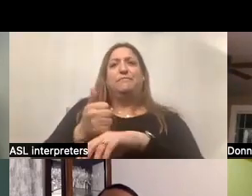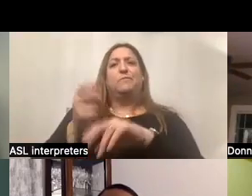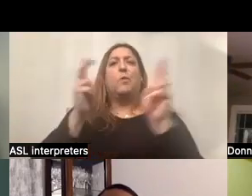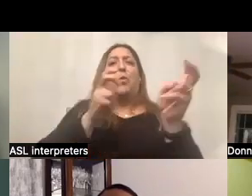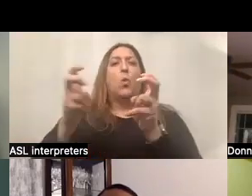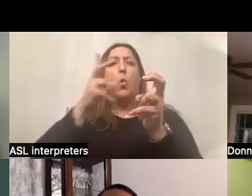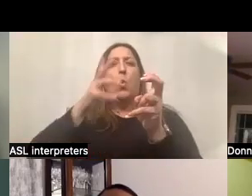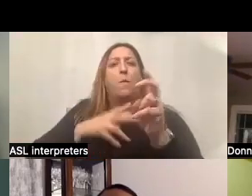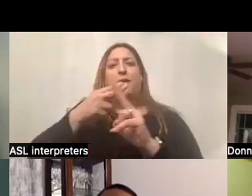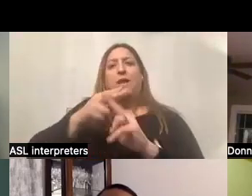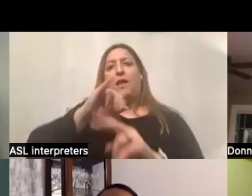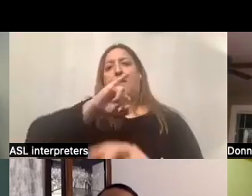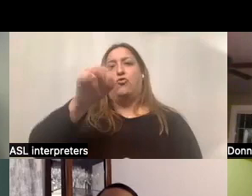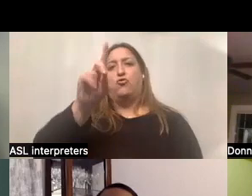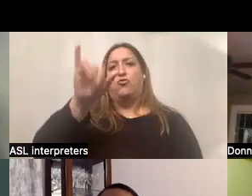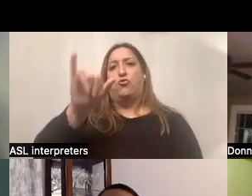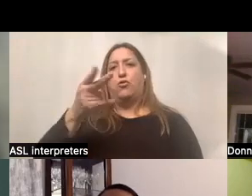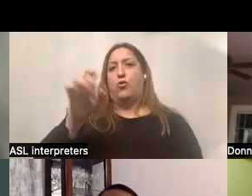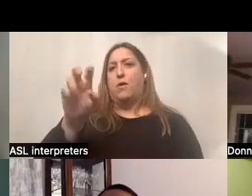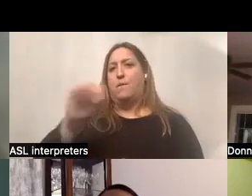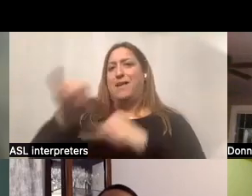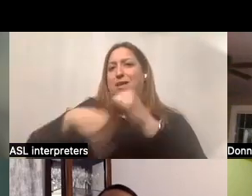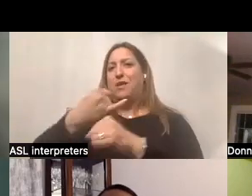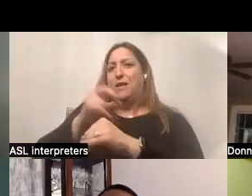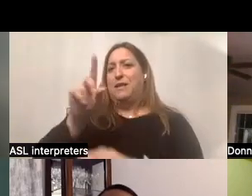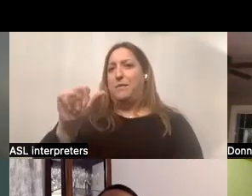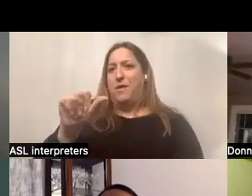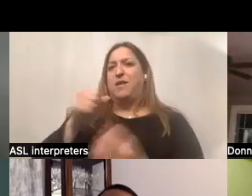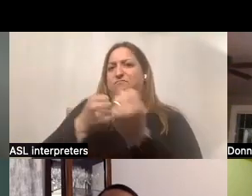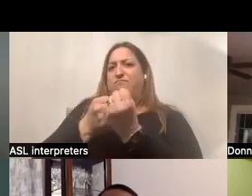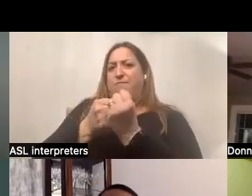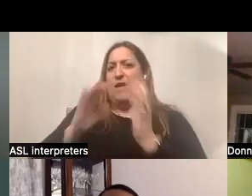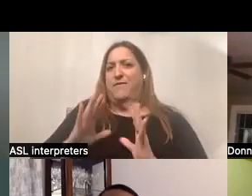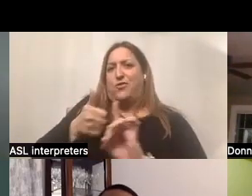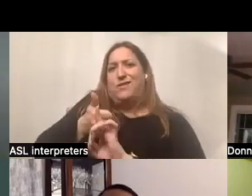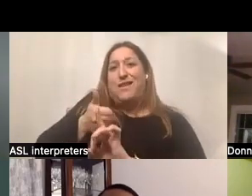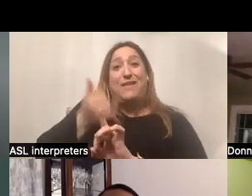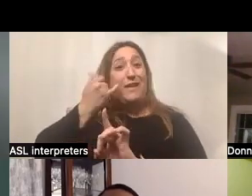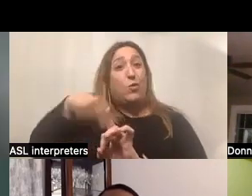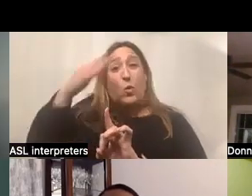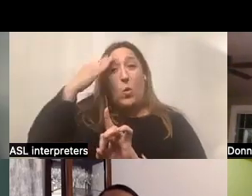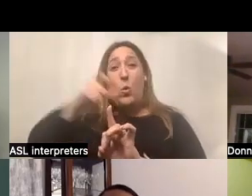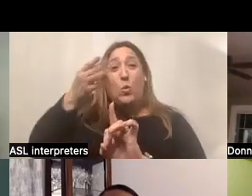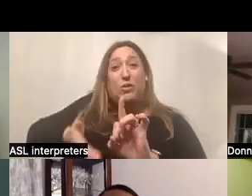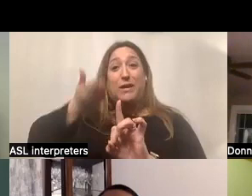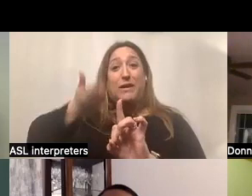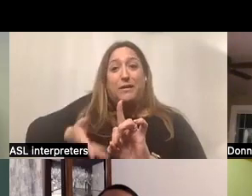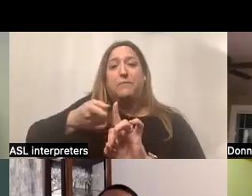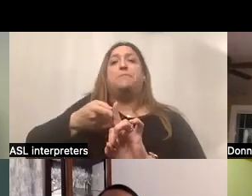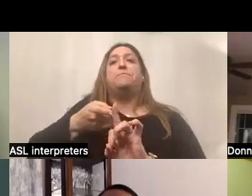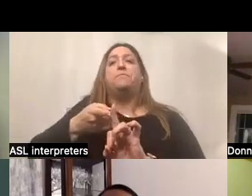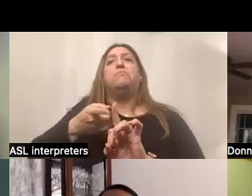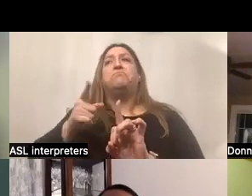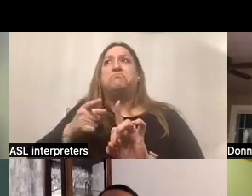named Judy Herman. She is an international disability activist. And if you don't know her, I would